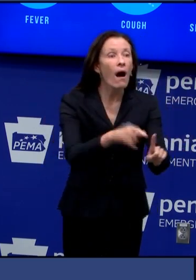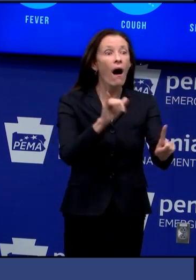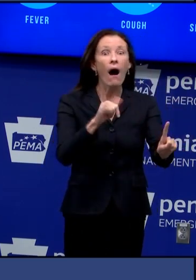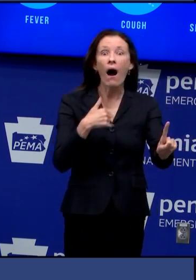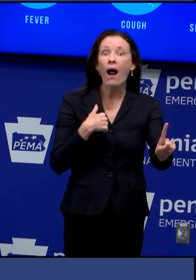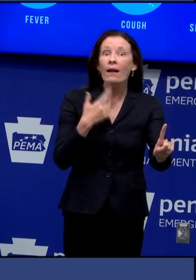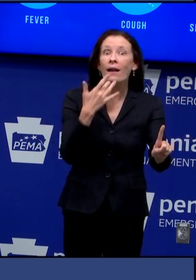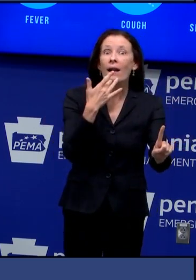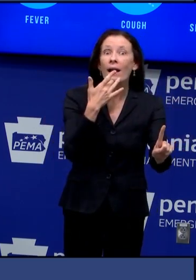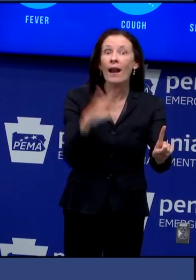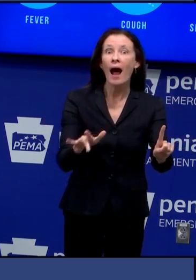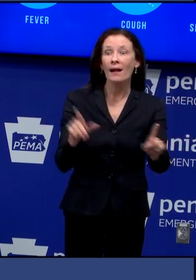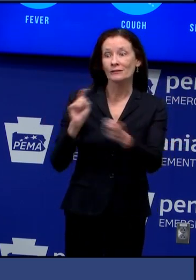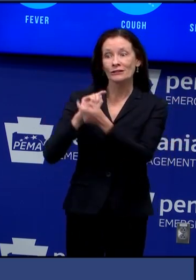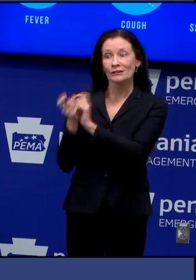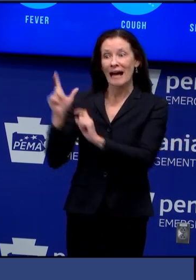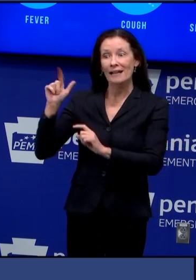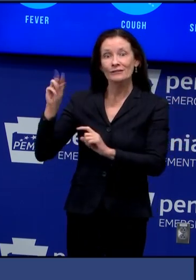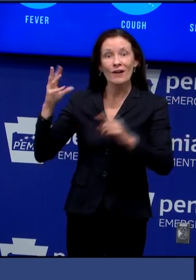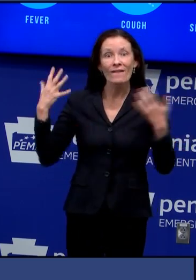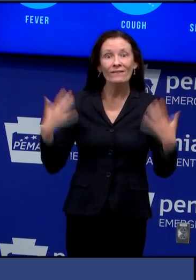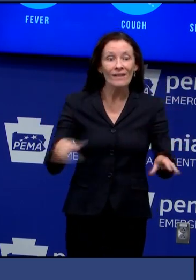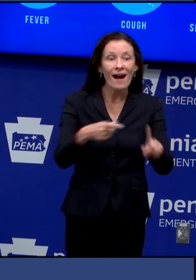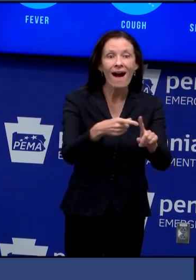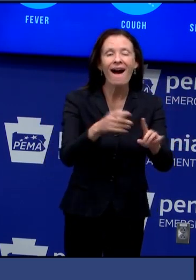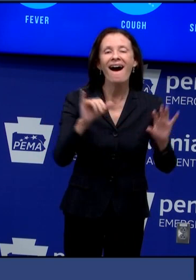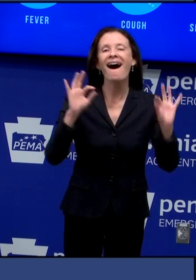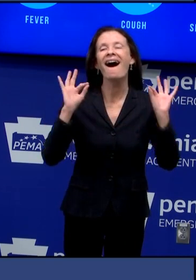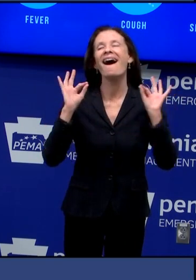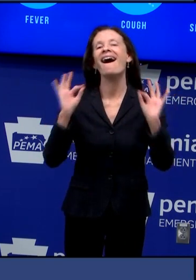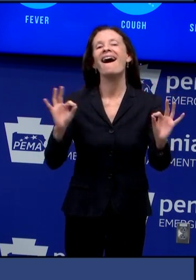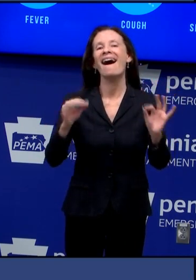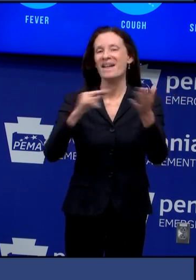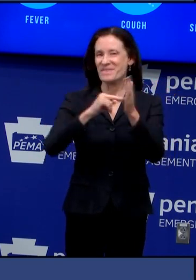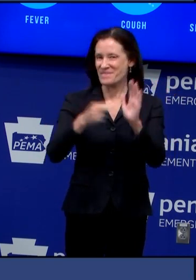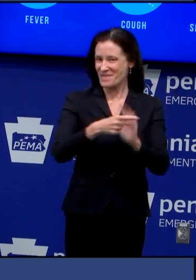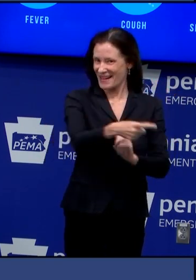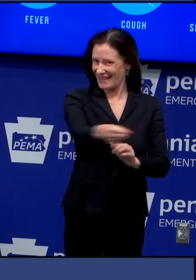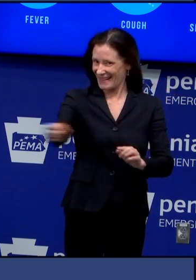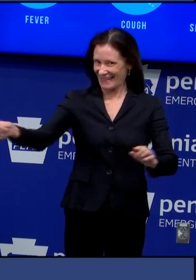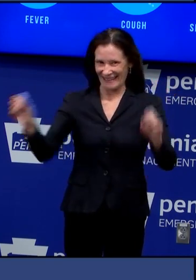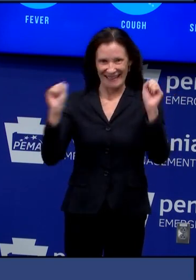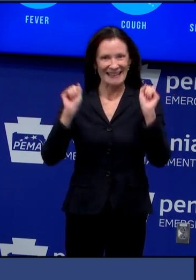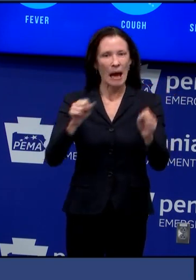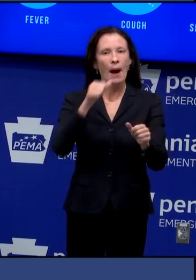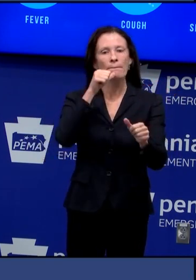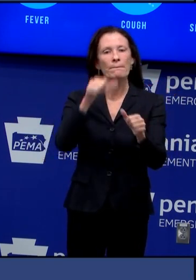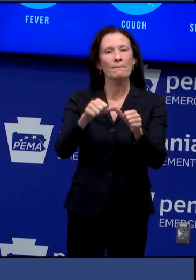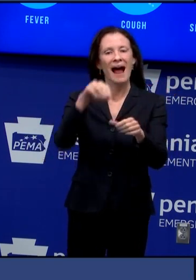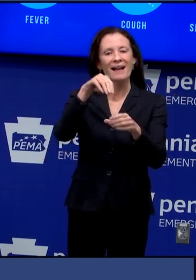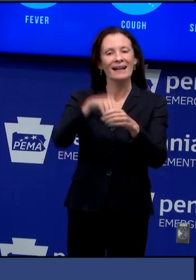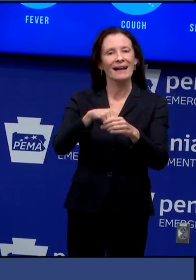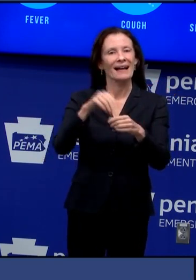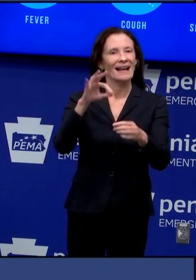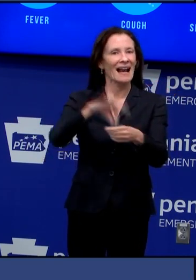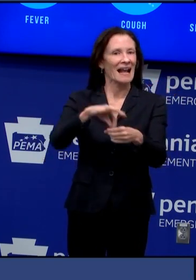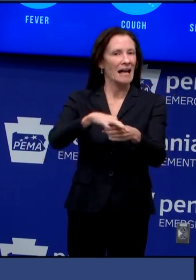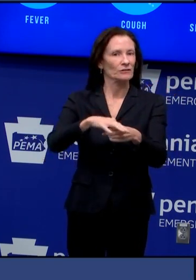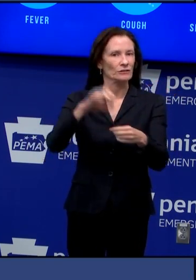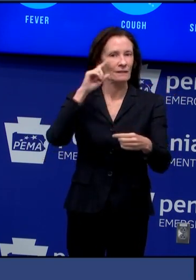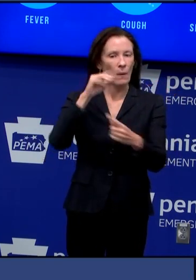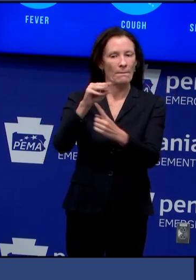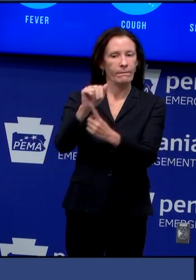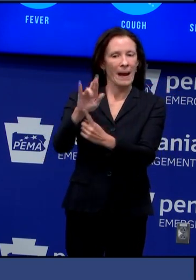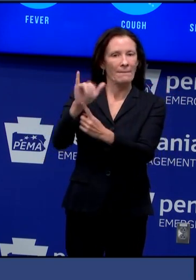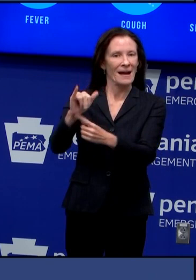would be for the health and safety of Pennsylvanians this primary election is the first chance people have to take advantage of the new